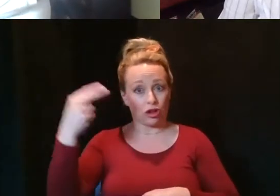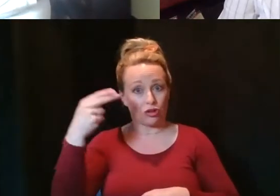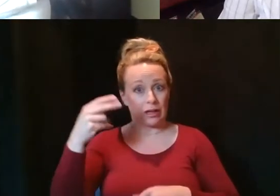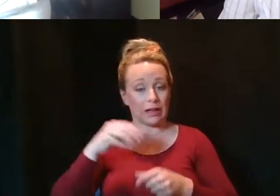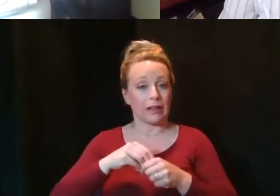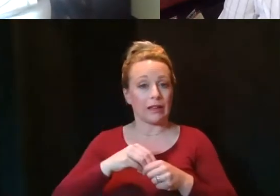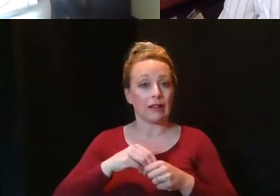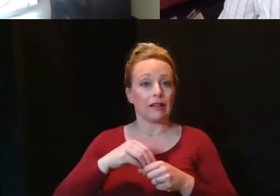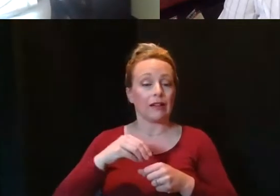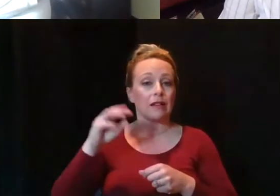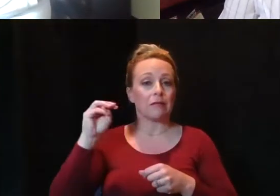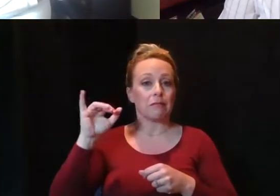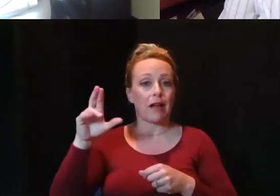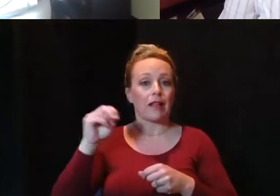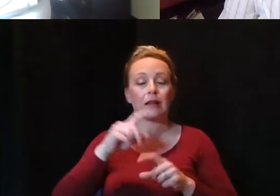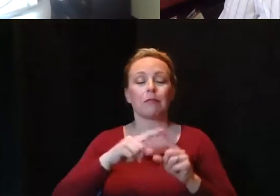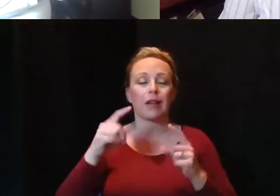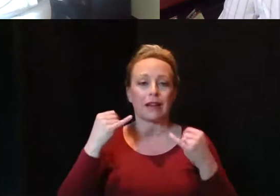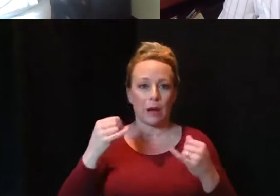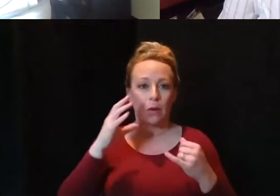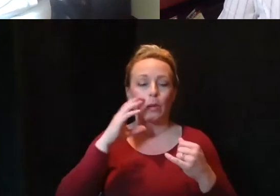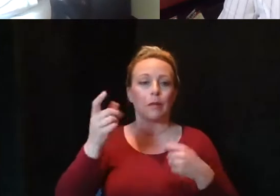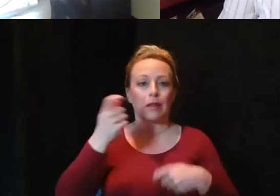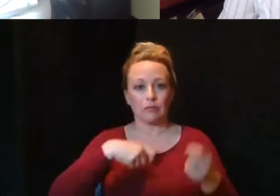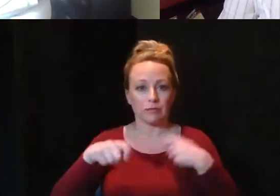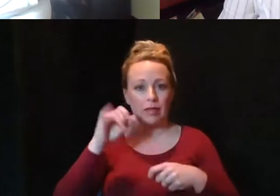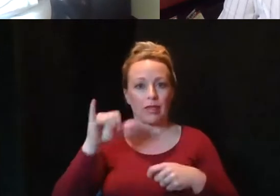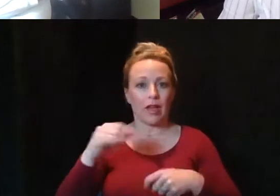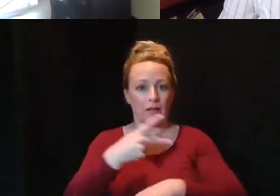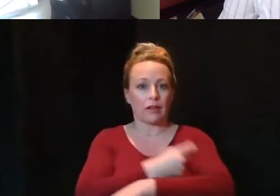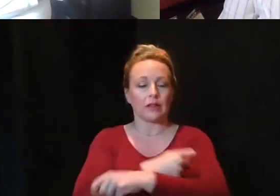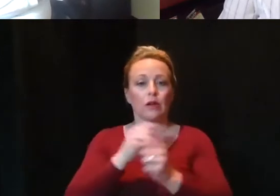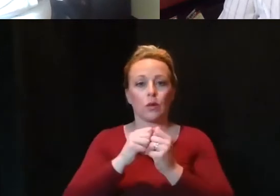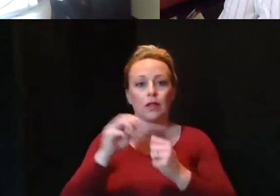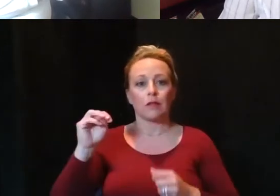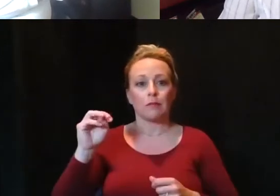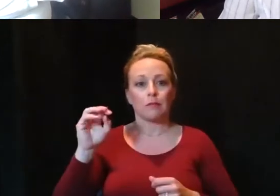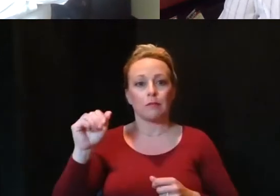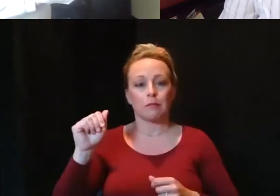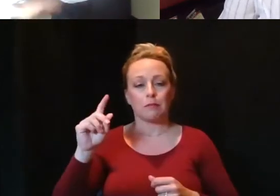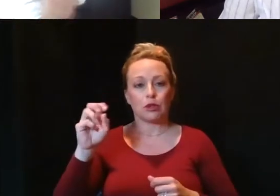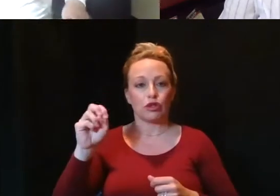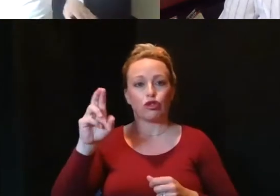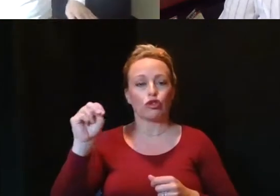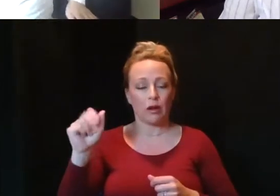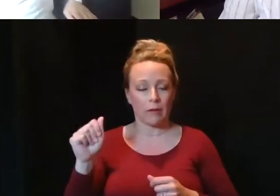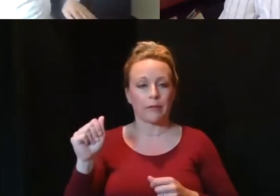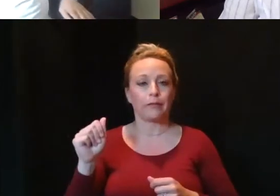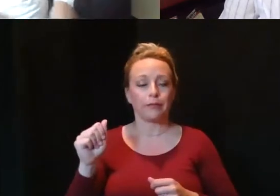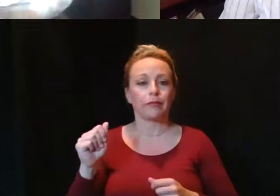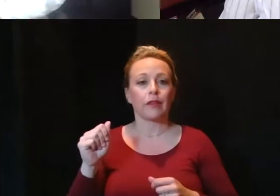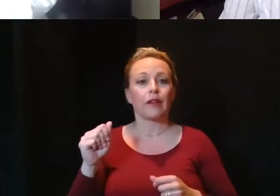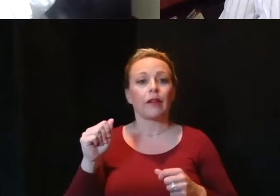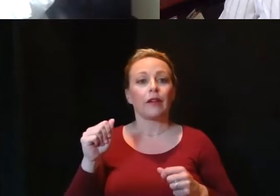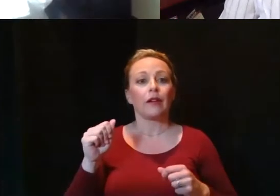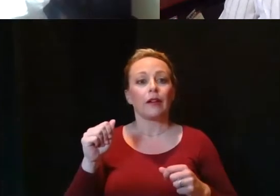will be giving Moderna vaccine instead. Those who are signed up for Thursday's clinic will receive their first dose of